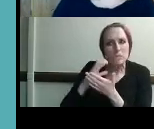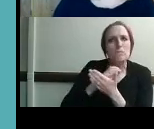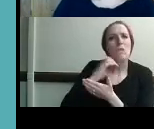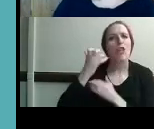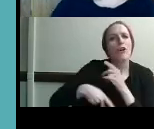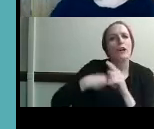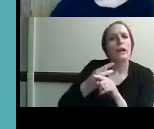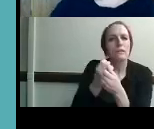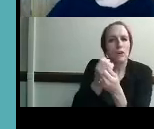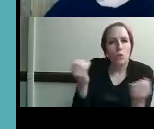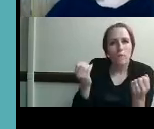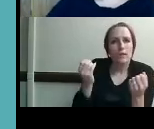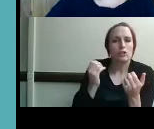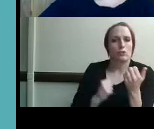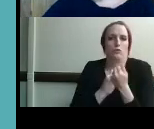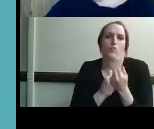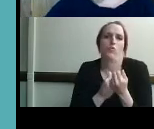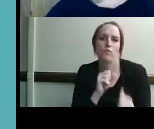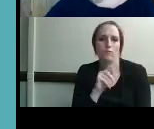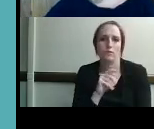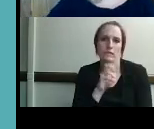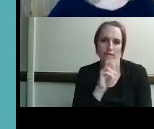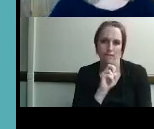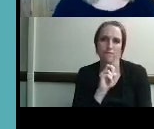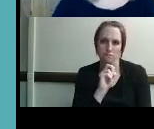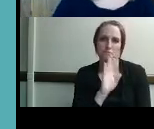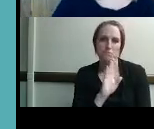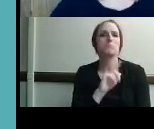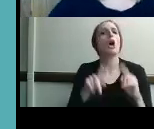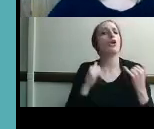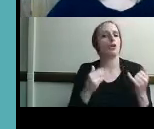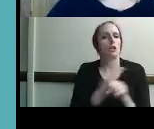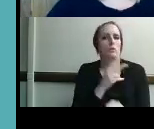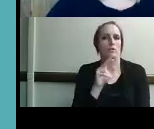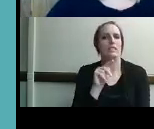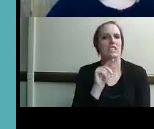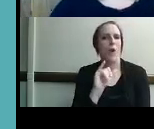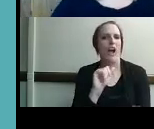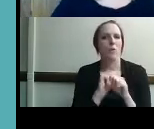steve moving forward in um to the 21st century and beyond um